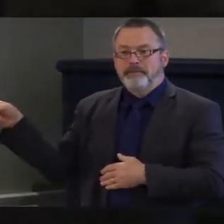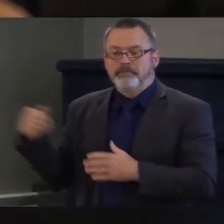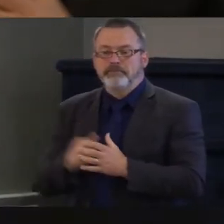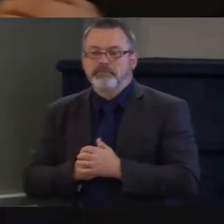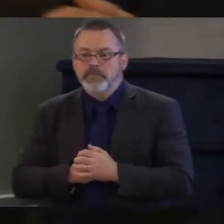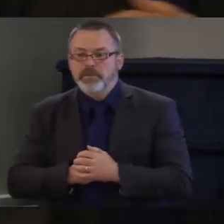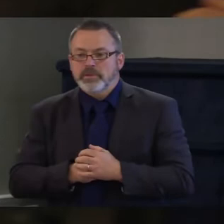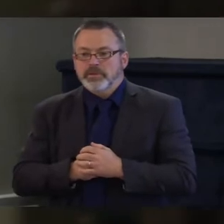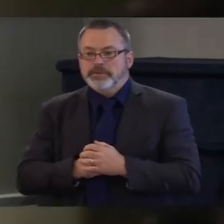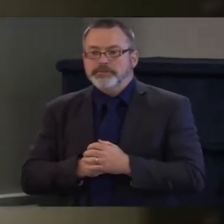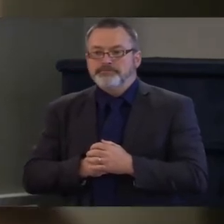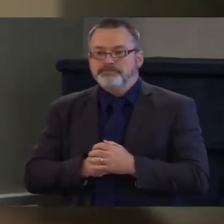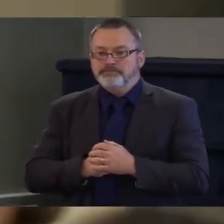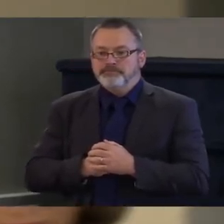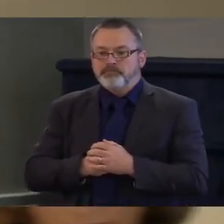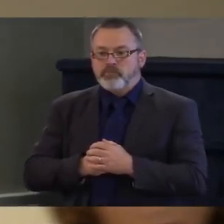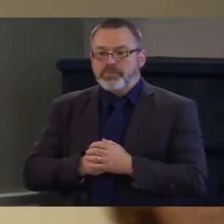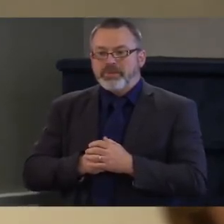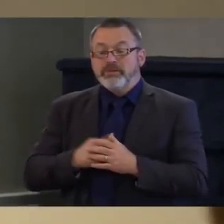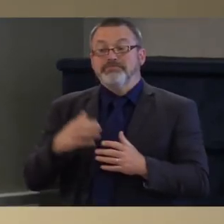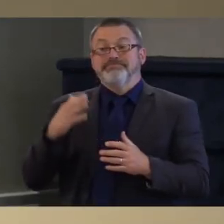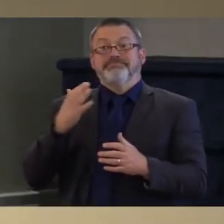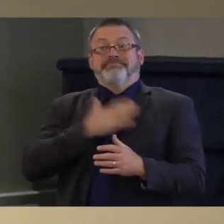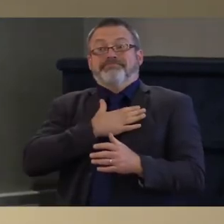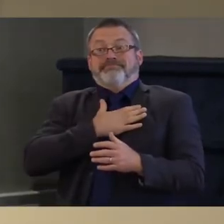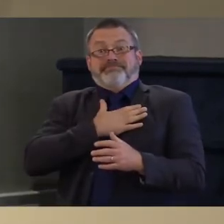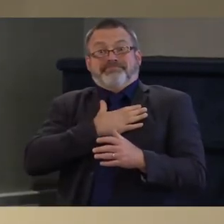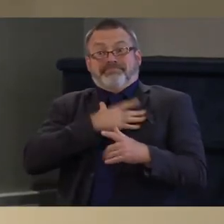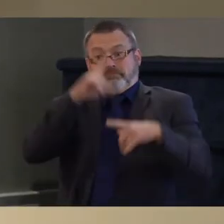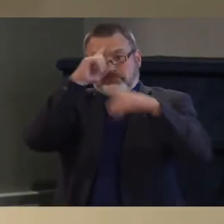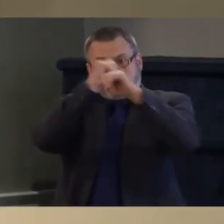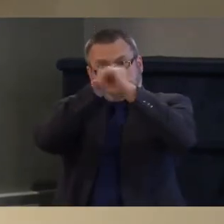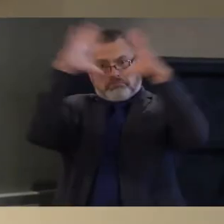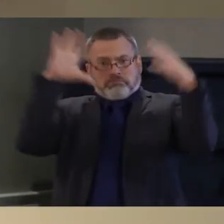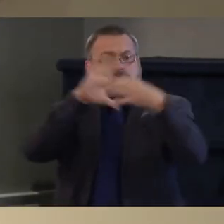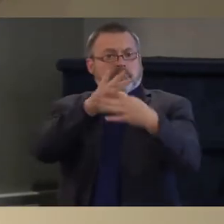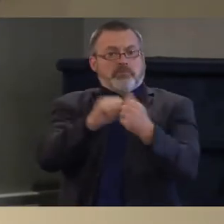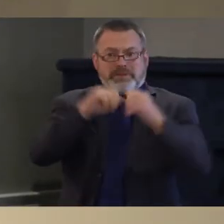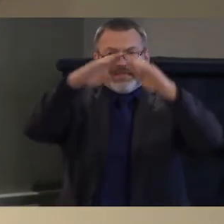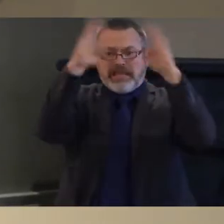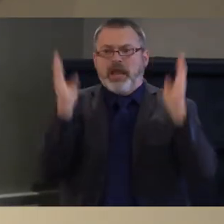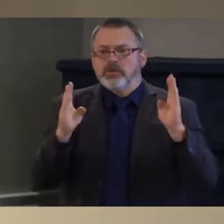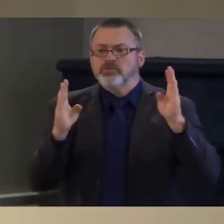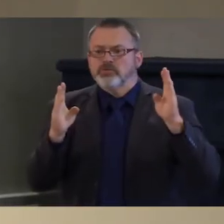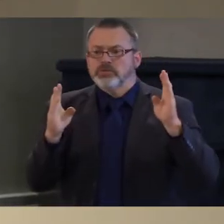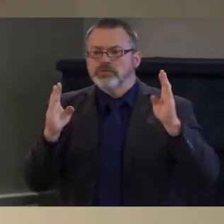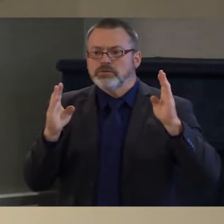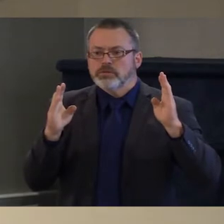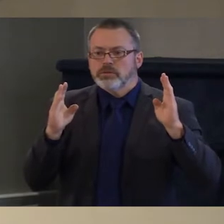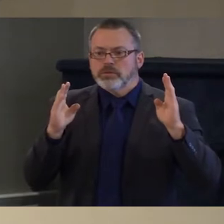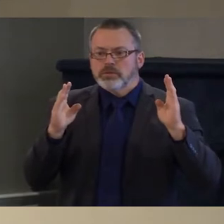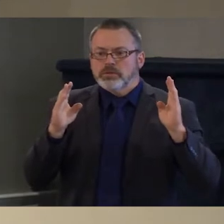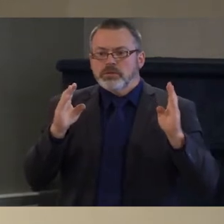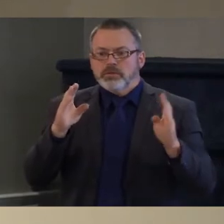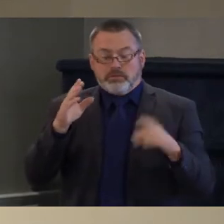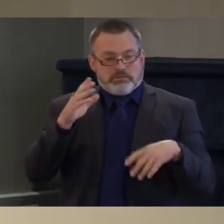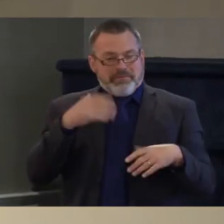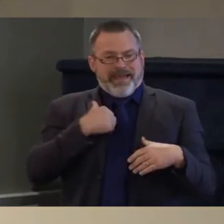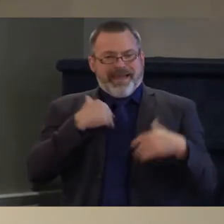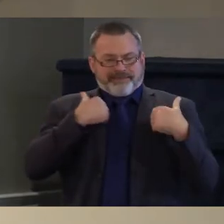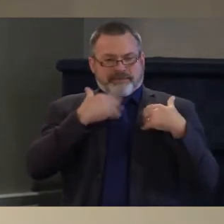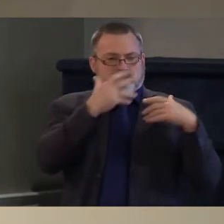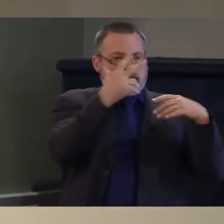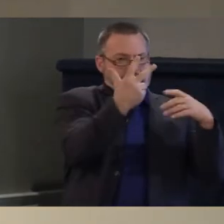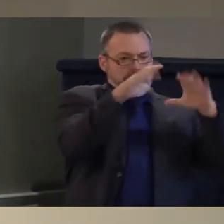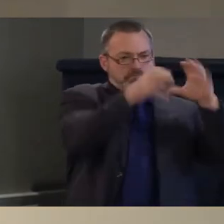So housing, to me, I think of on a short-term, mid-term, and long-term time horizon. In the short